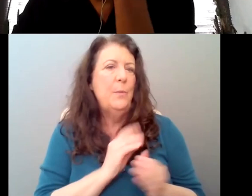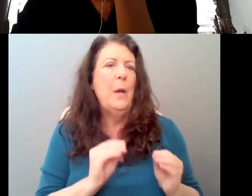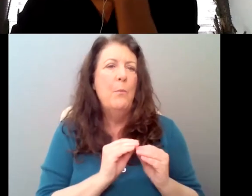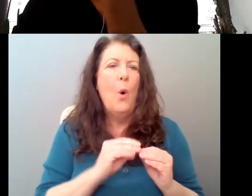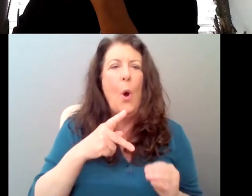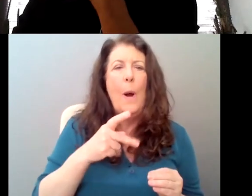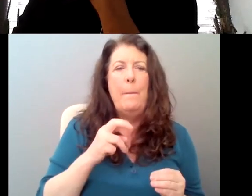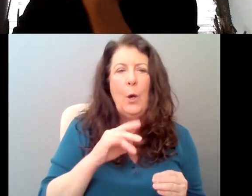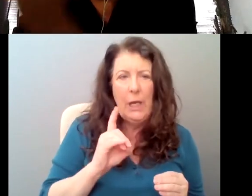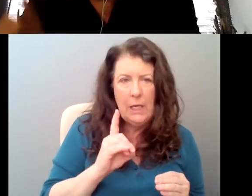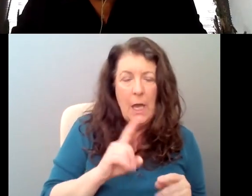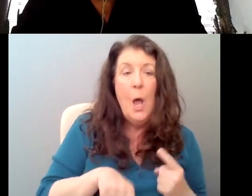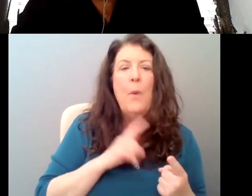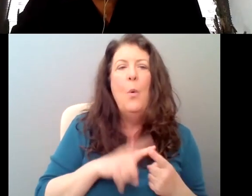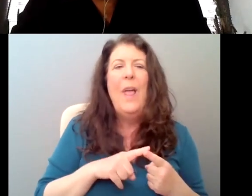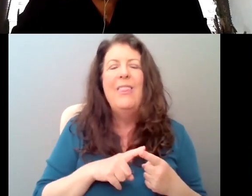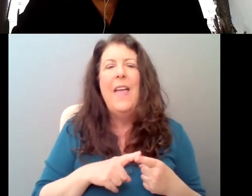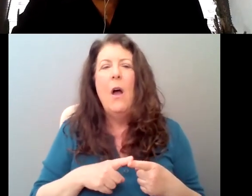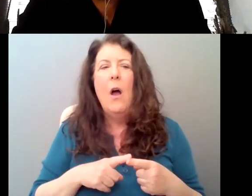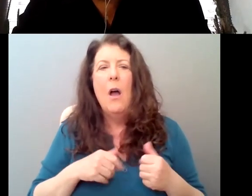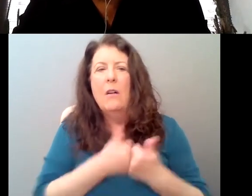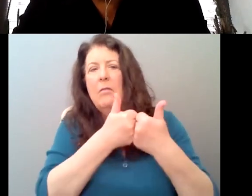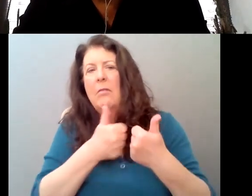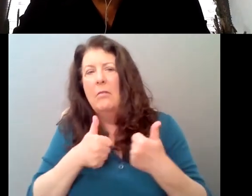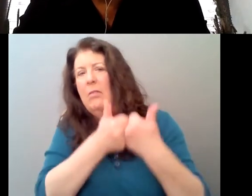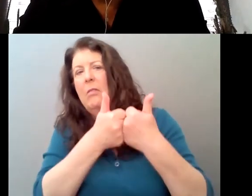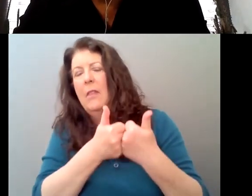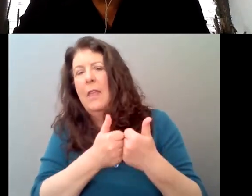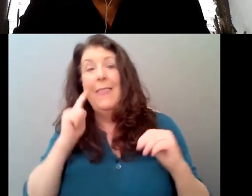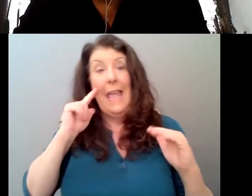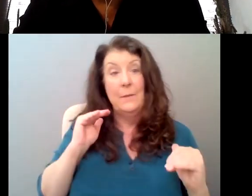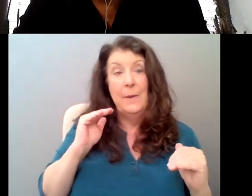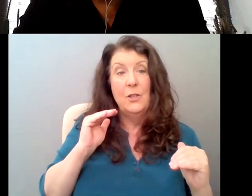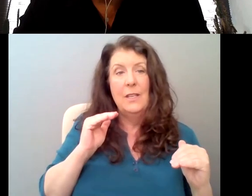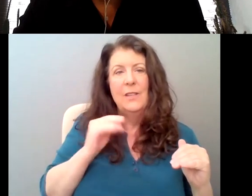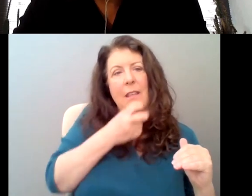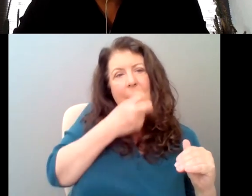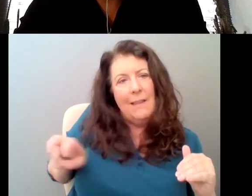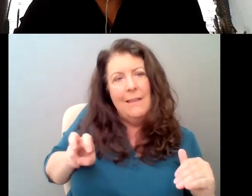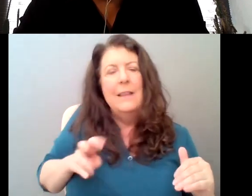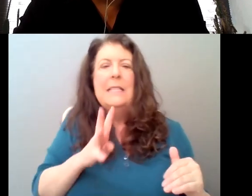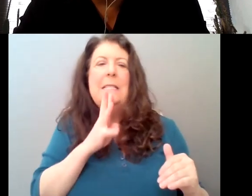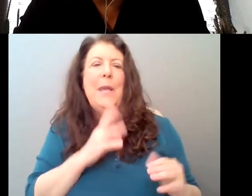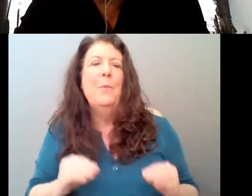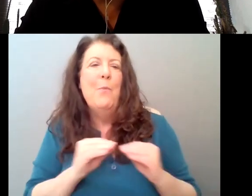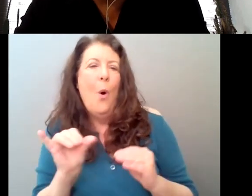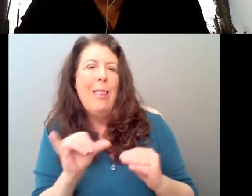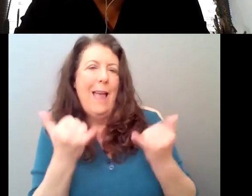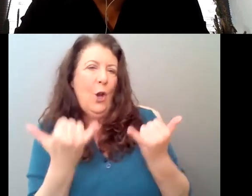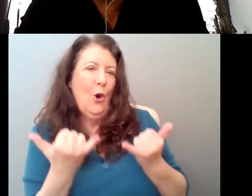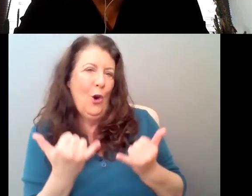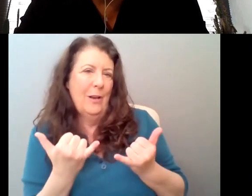hitting against those expectations, they will speak more the way we speak today. And obviously we also